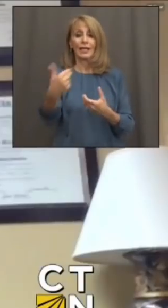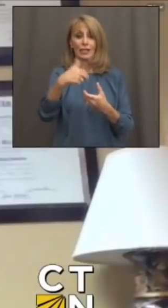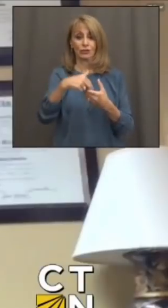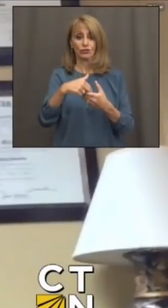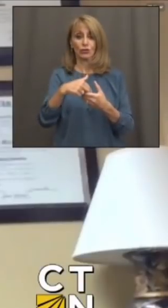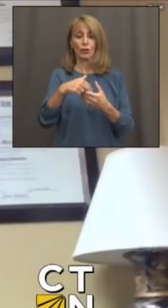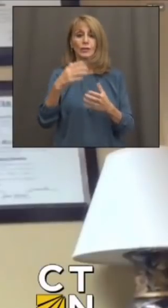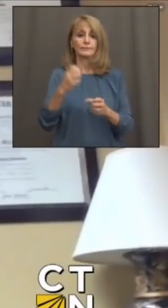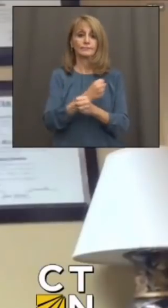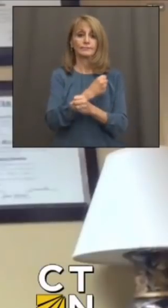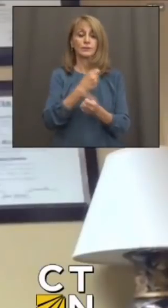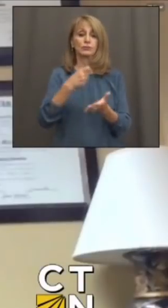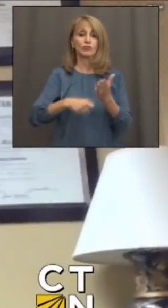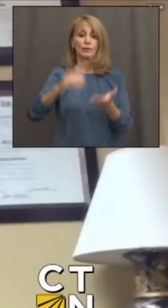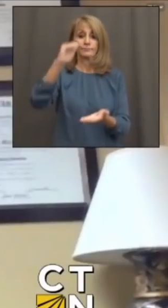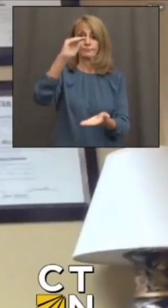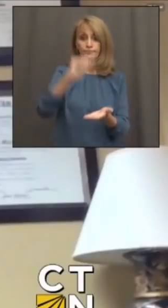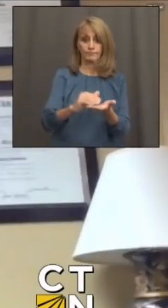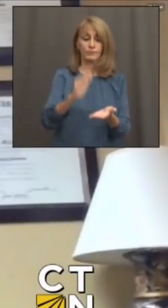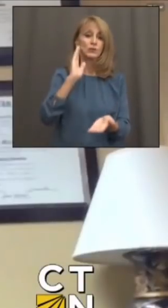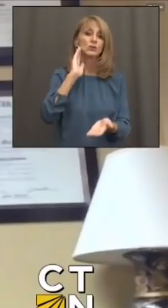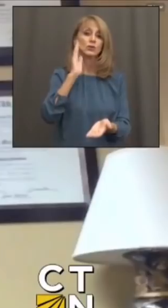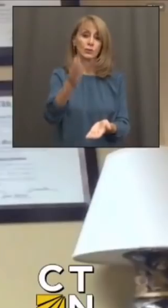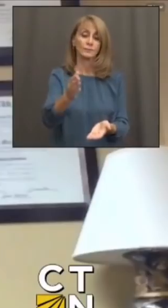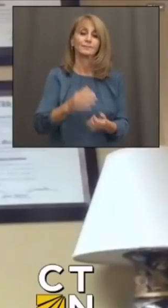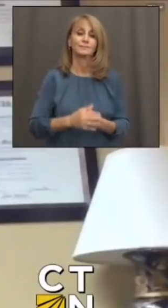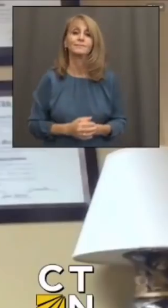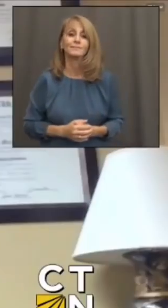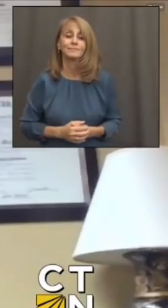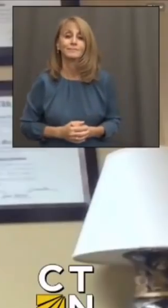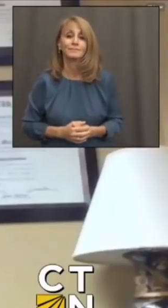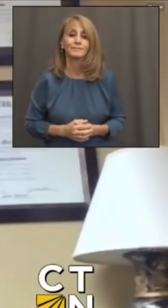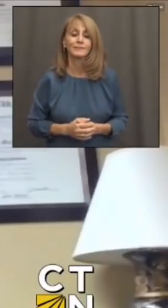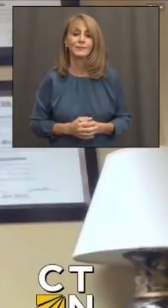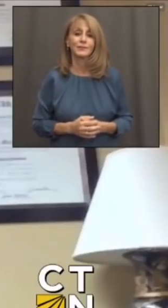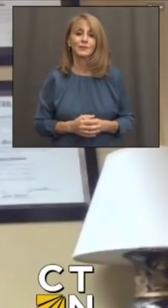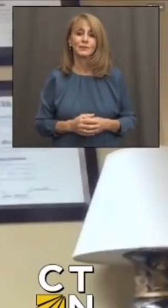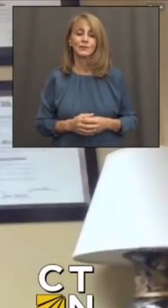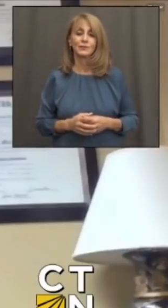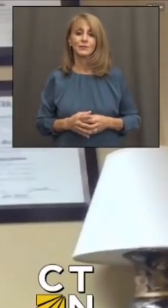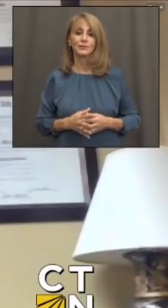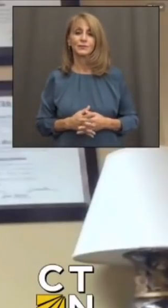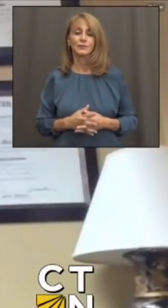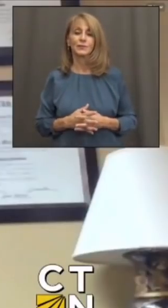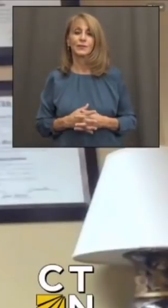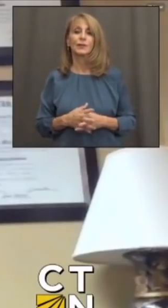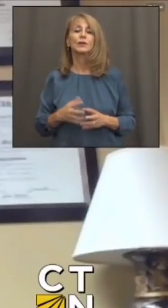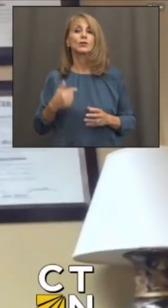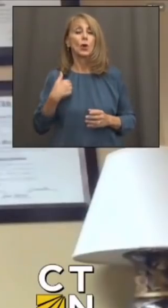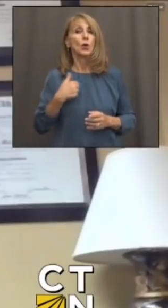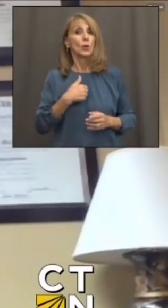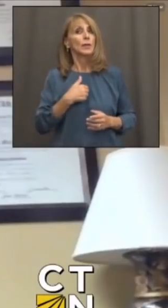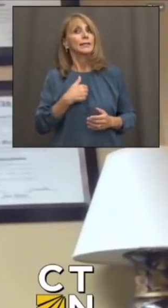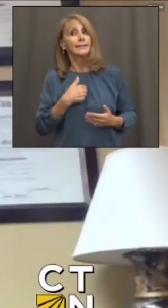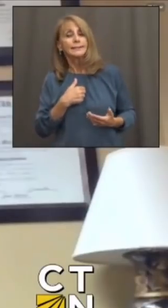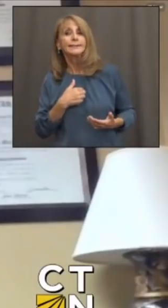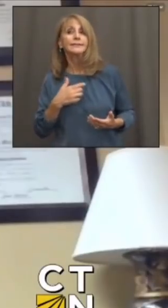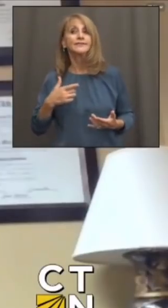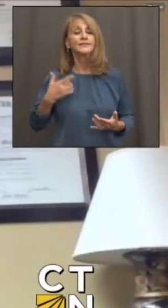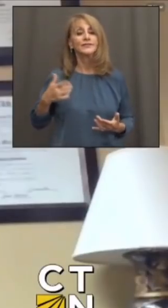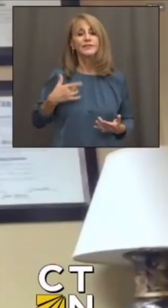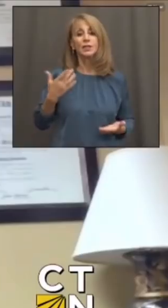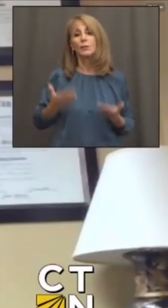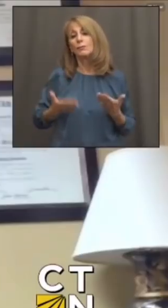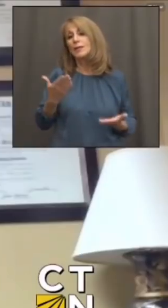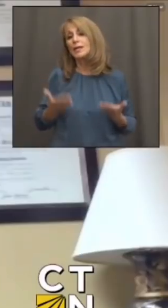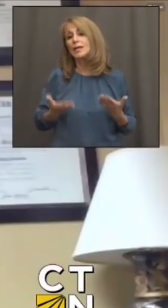benefit from the enhanced subsidies as a result of the American Rescue Plan. So we're anticipating at